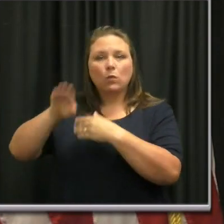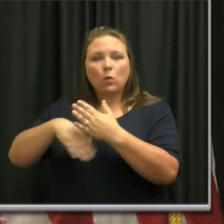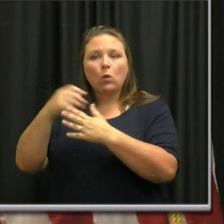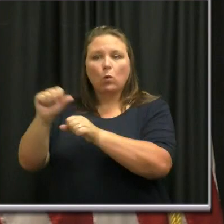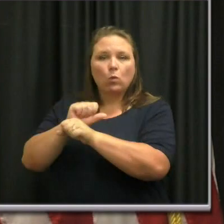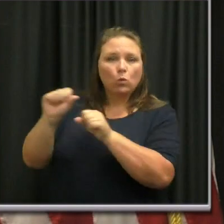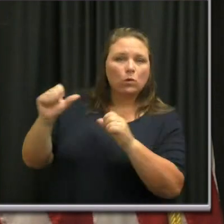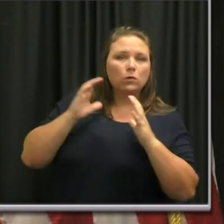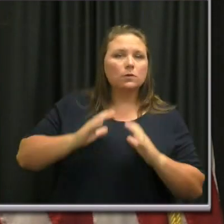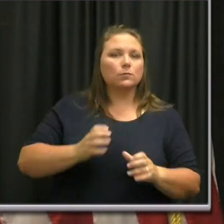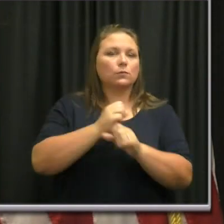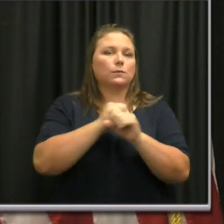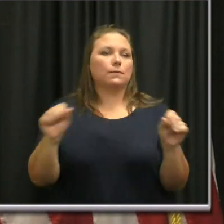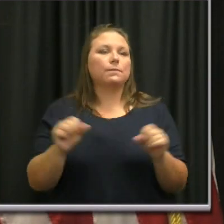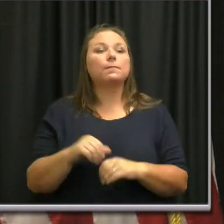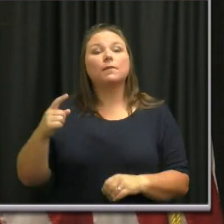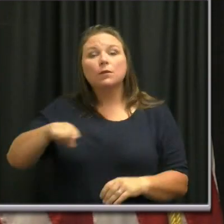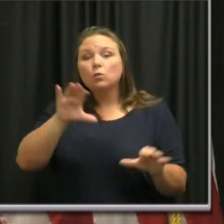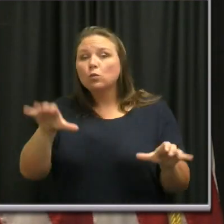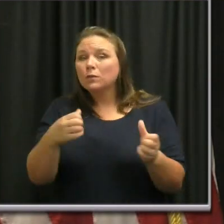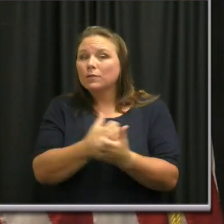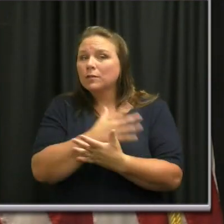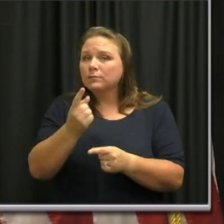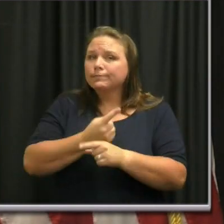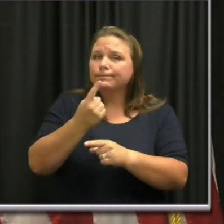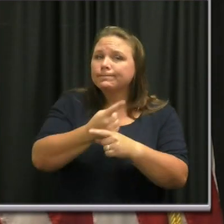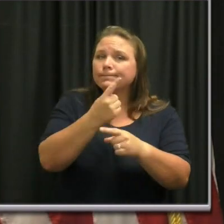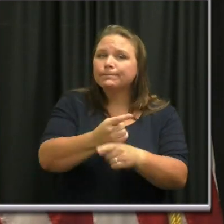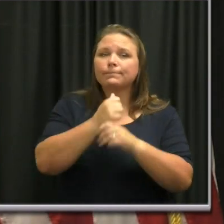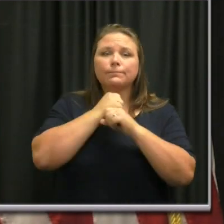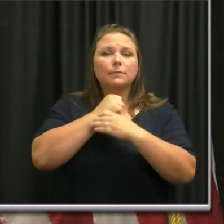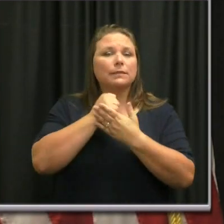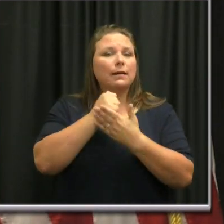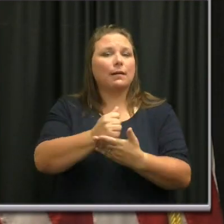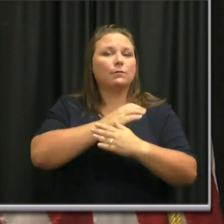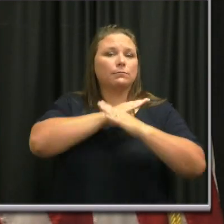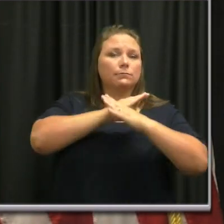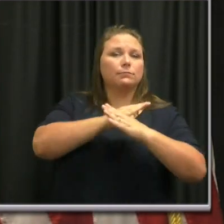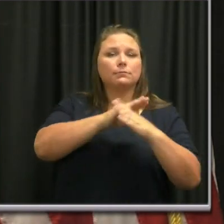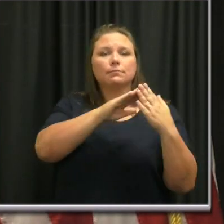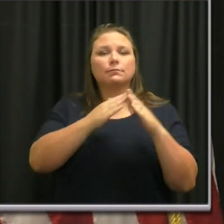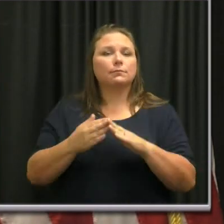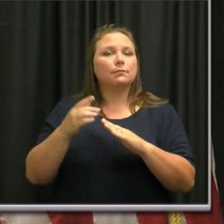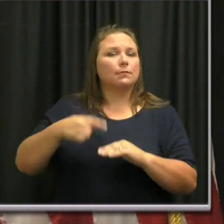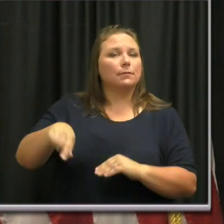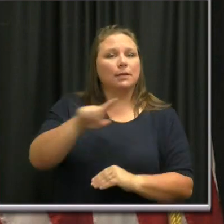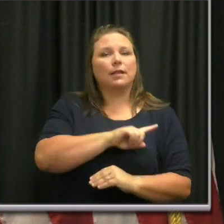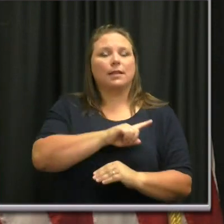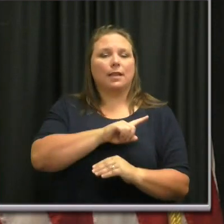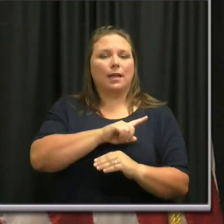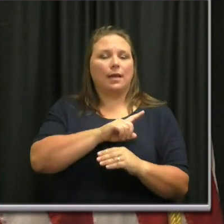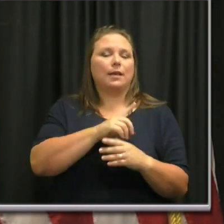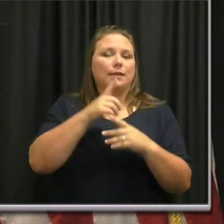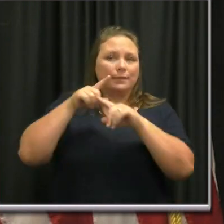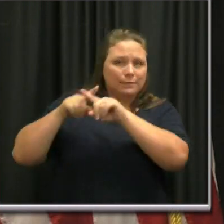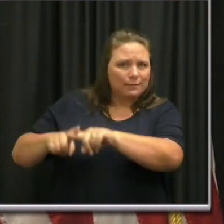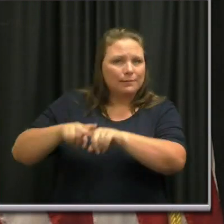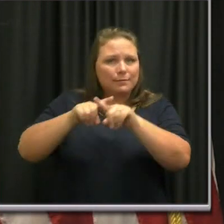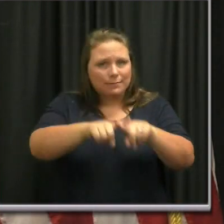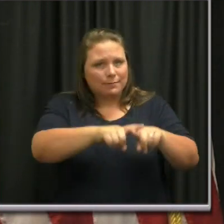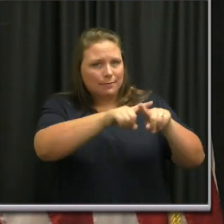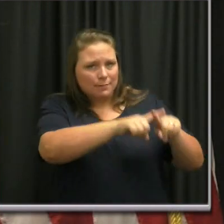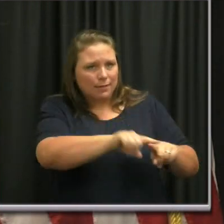safe. They are doing the right thing to protect our community and they are counting on others to help